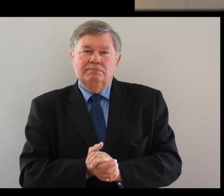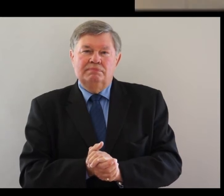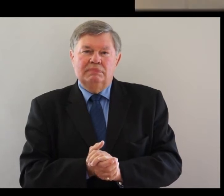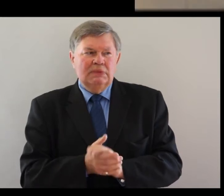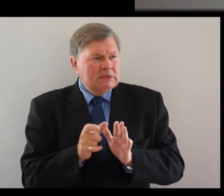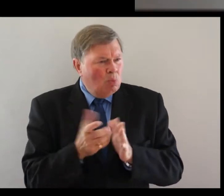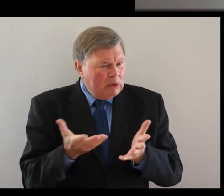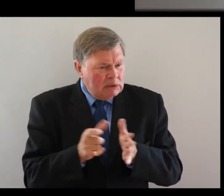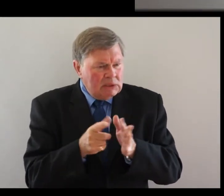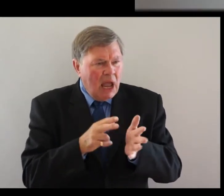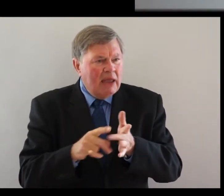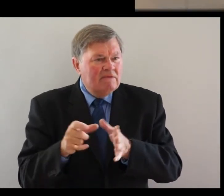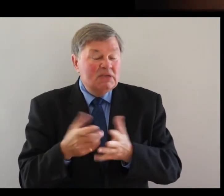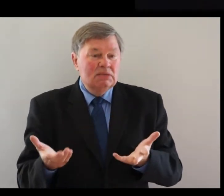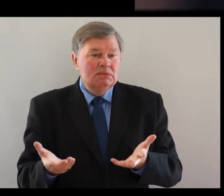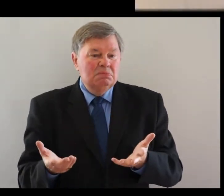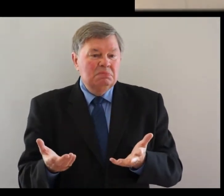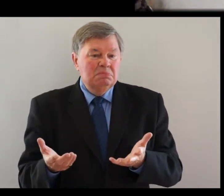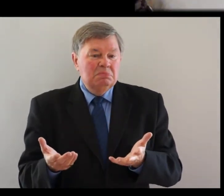Where's David? I don't know.